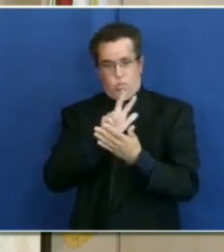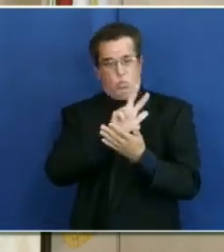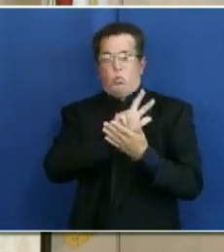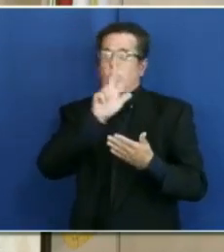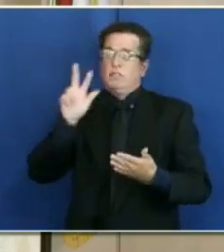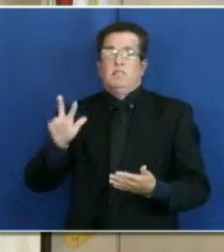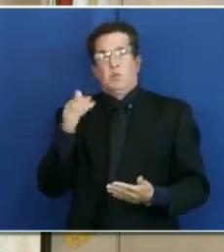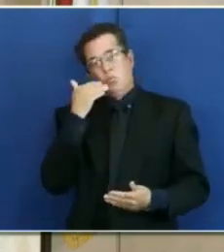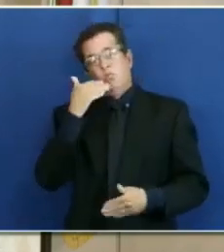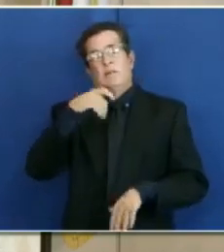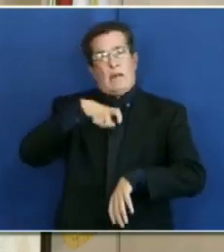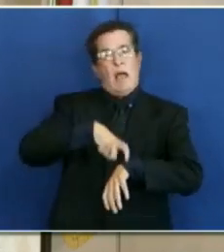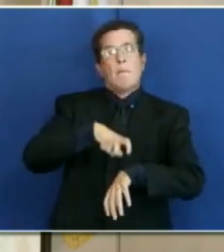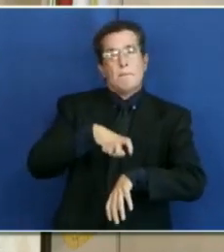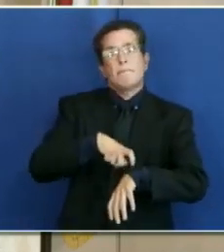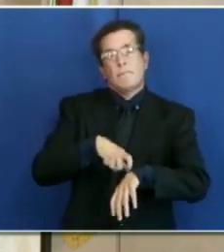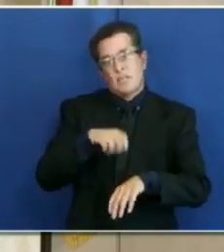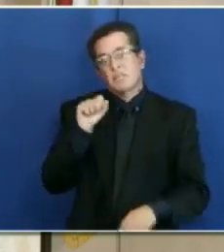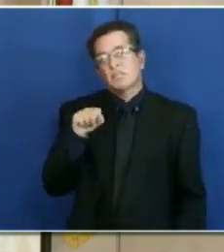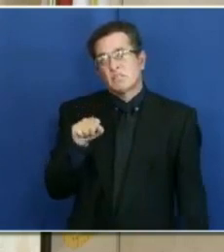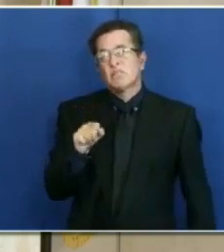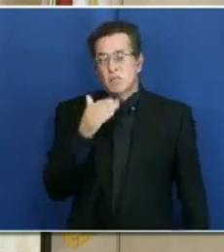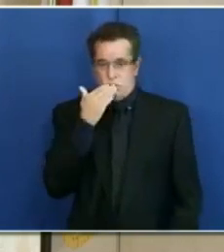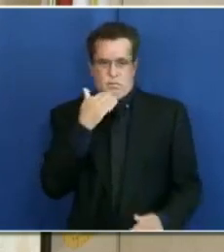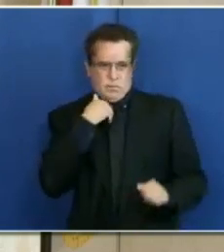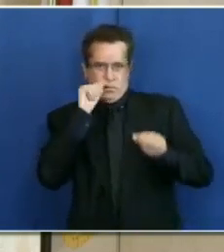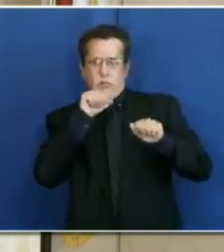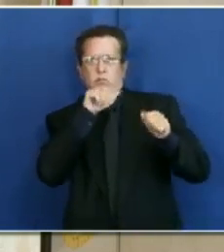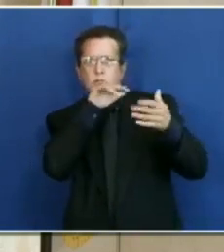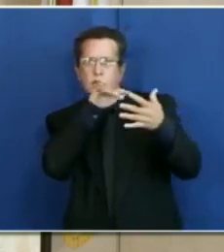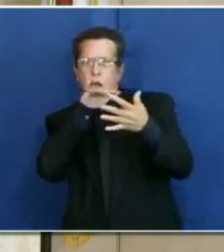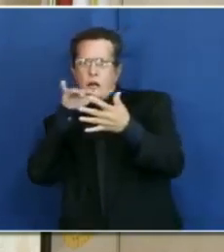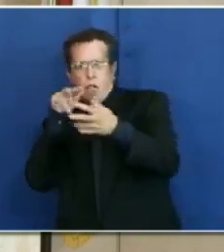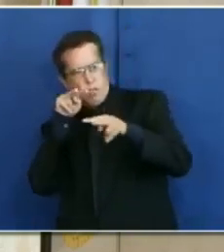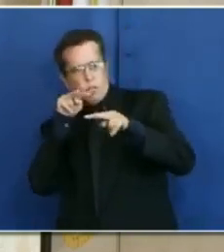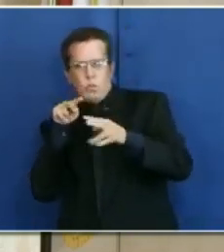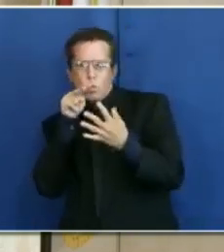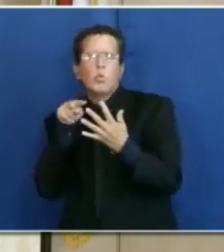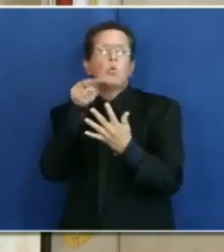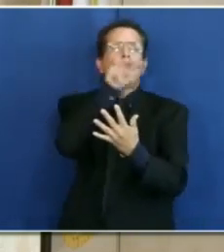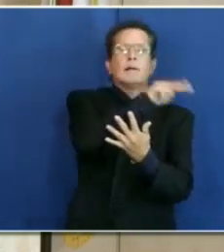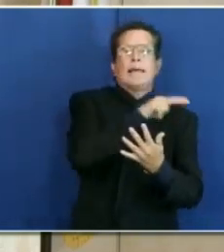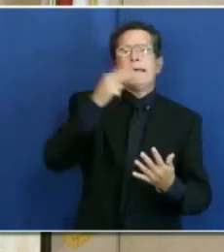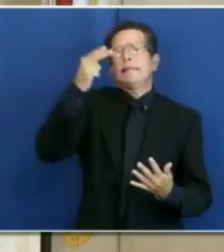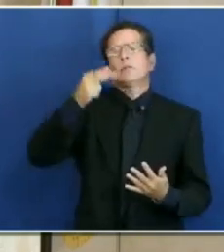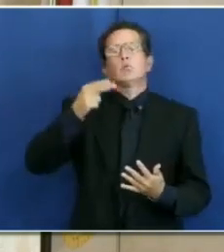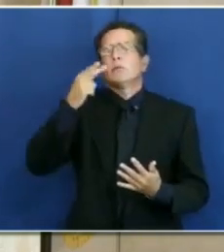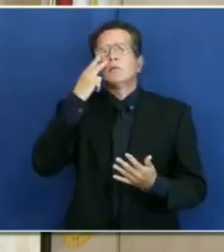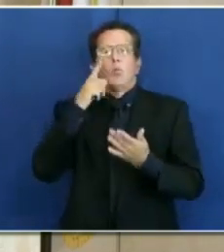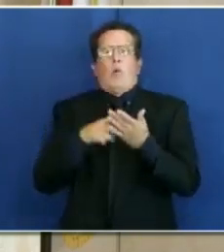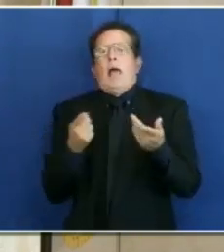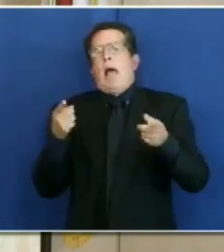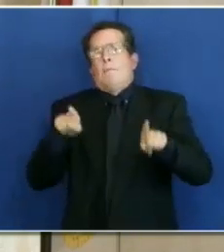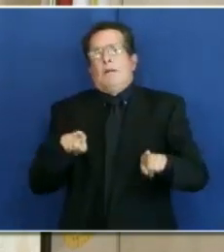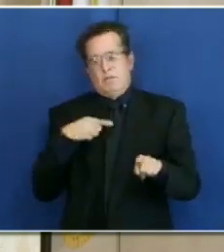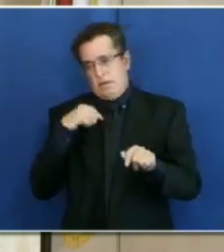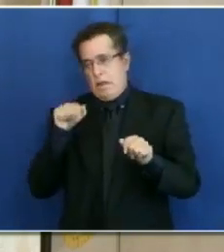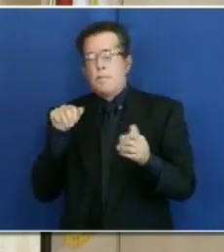time period to assess and look back what's happened where we are now.